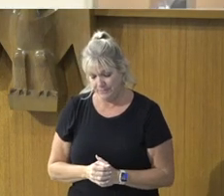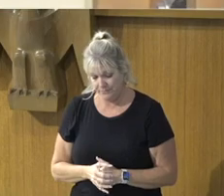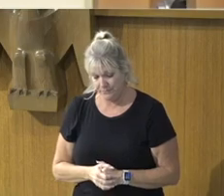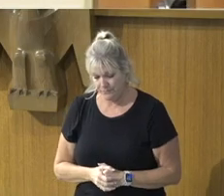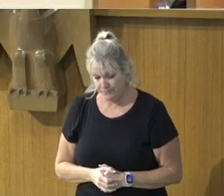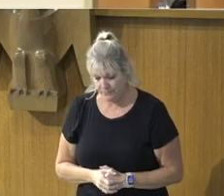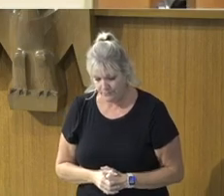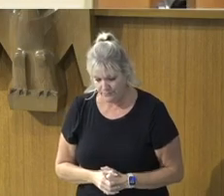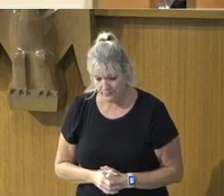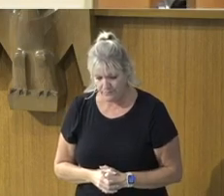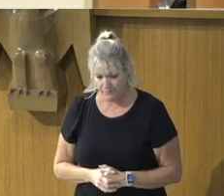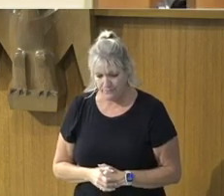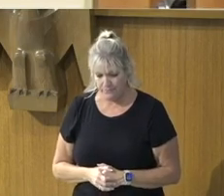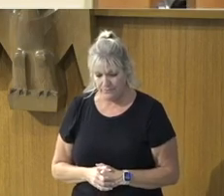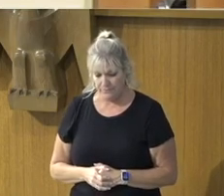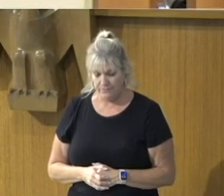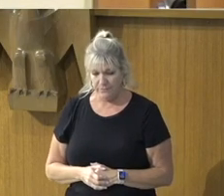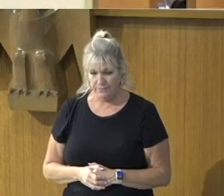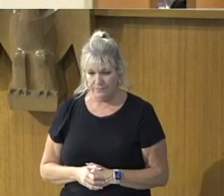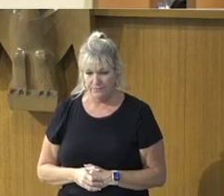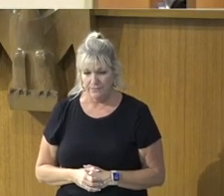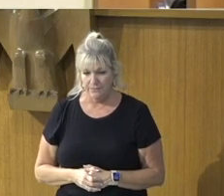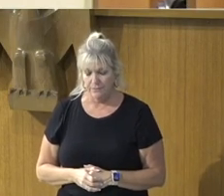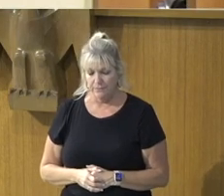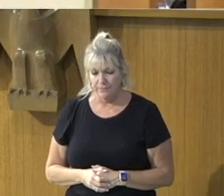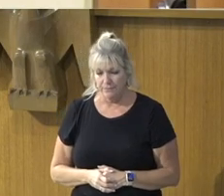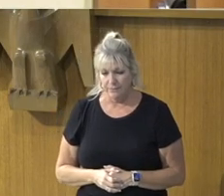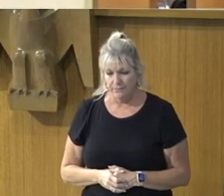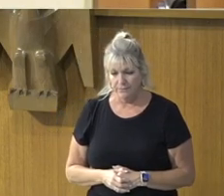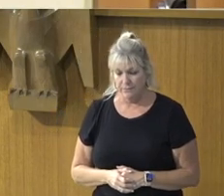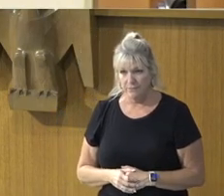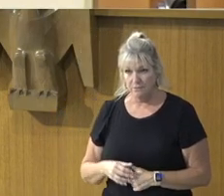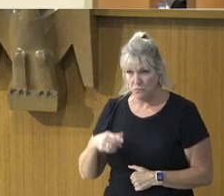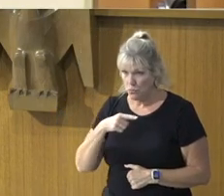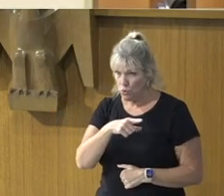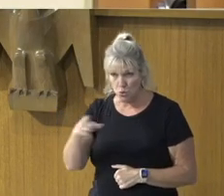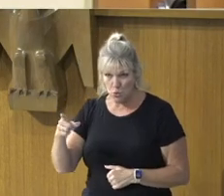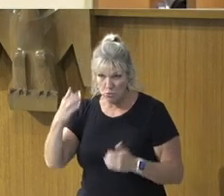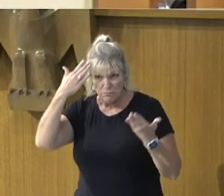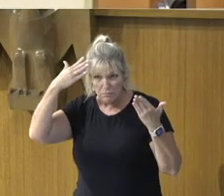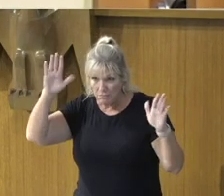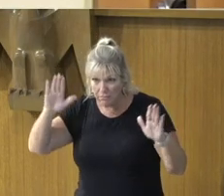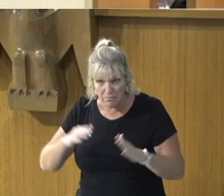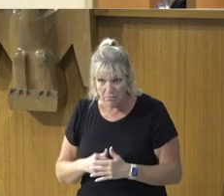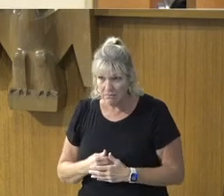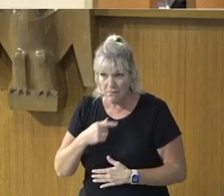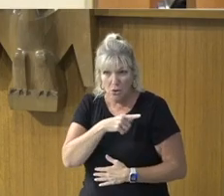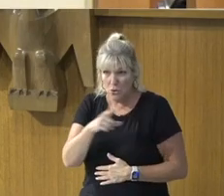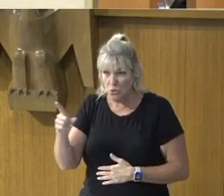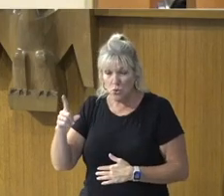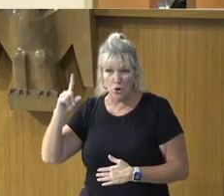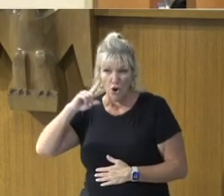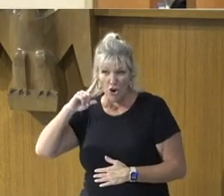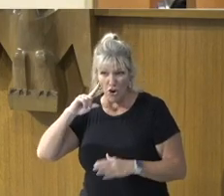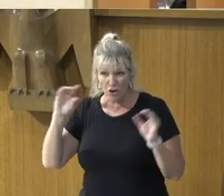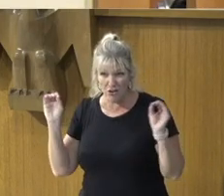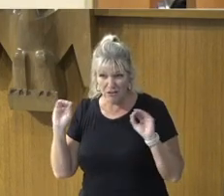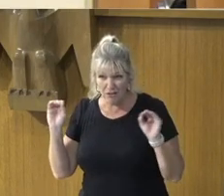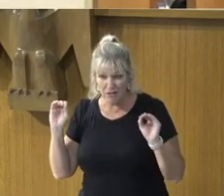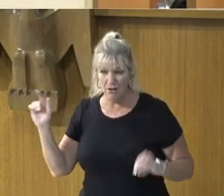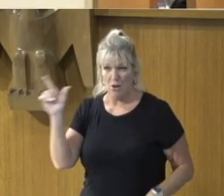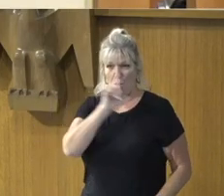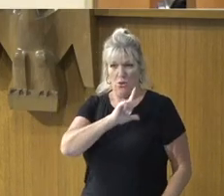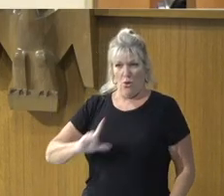Have you not known? Have you not heard? The Lord is the everlasting